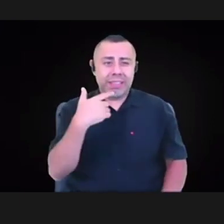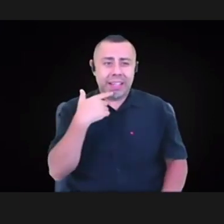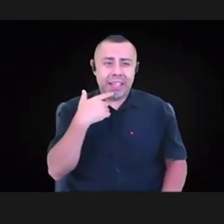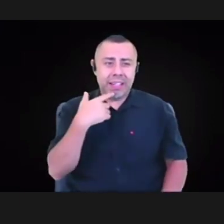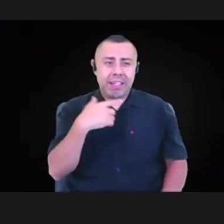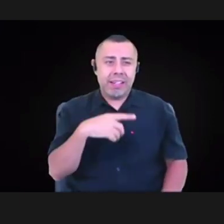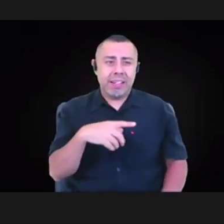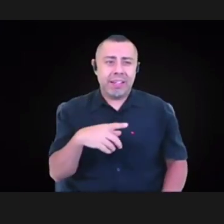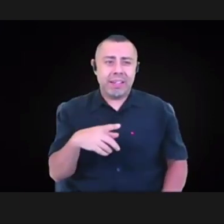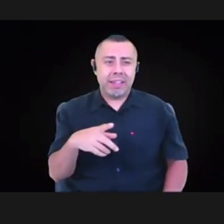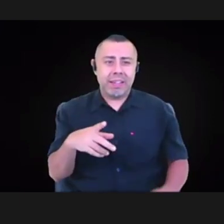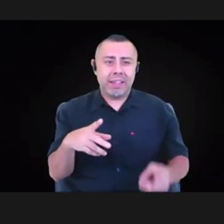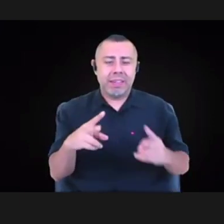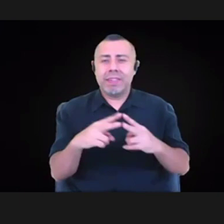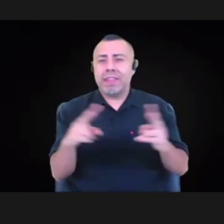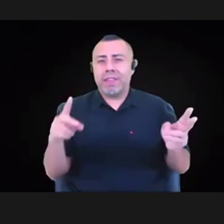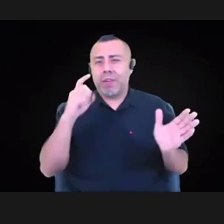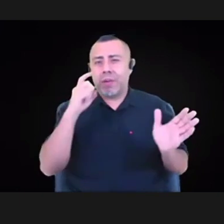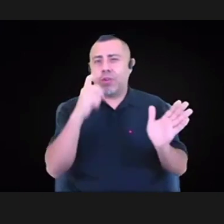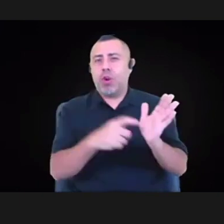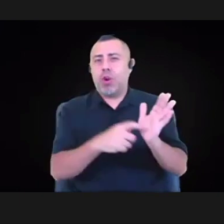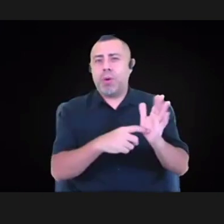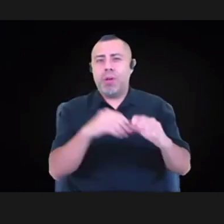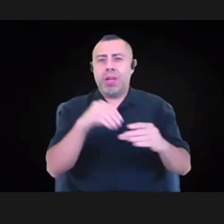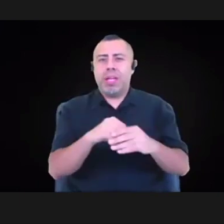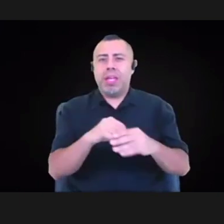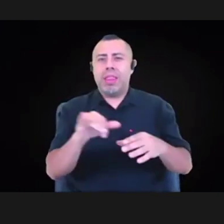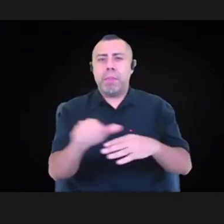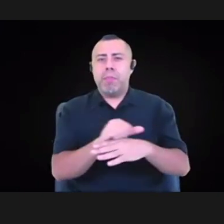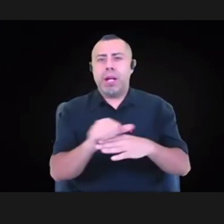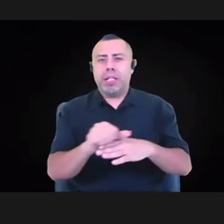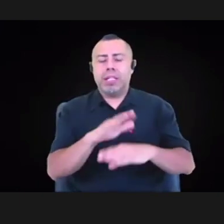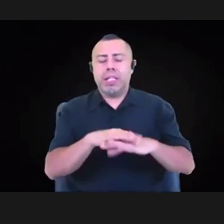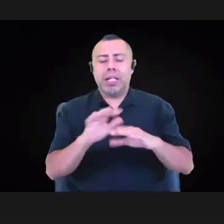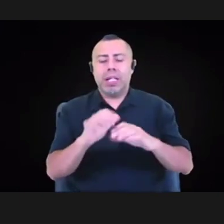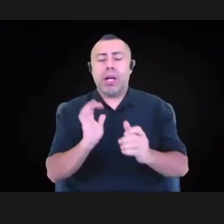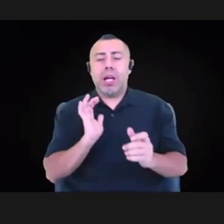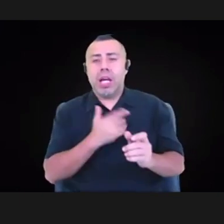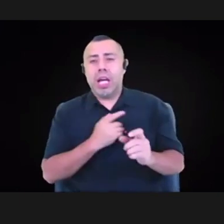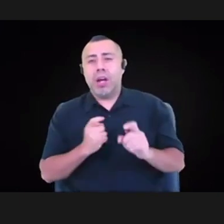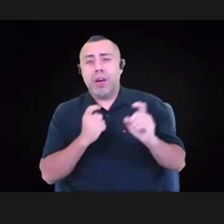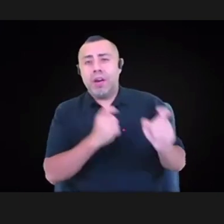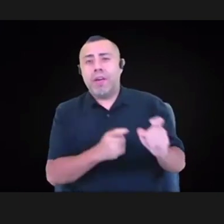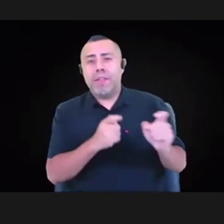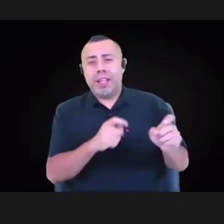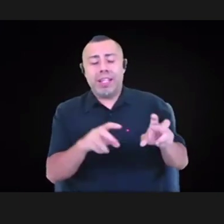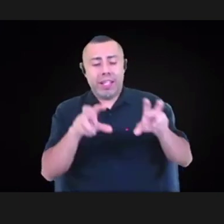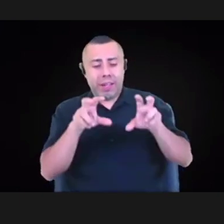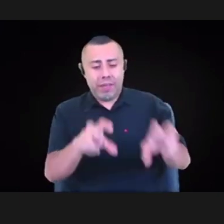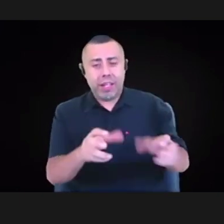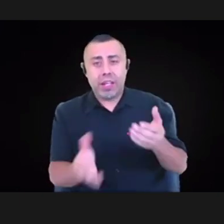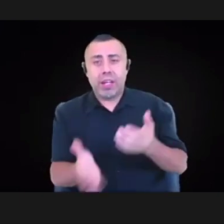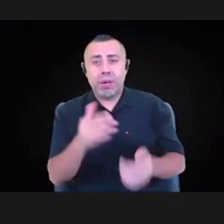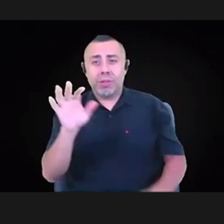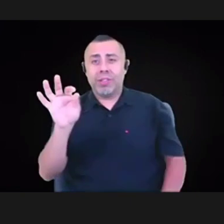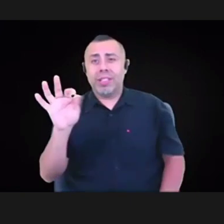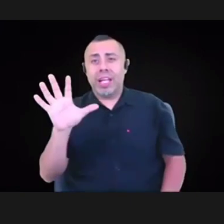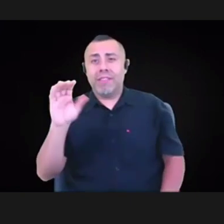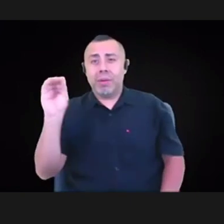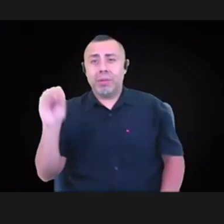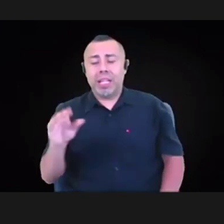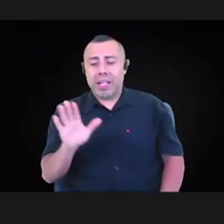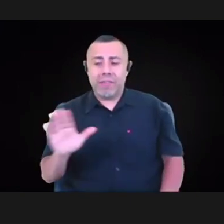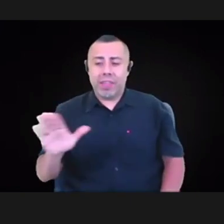notable in the practice of, um, how our philanthropies invest nearly 95% of their assets, um,